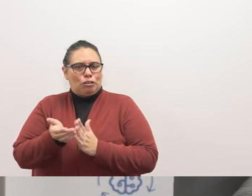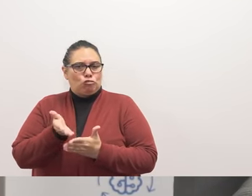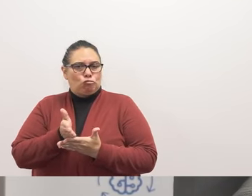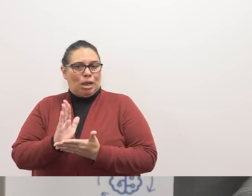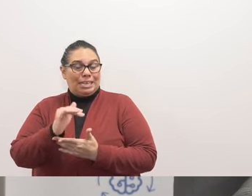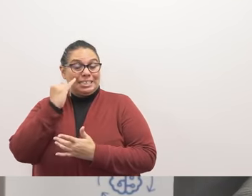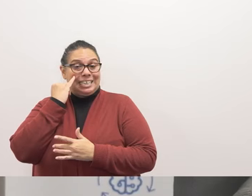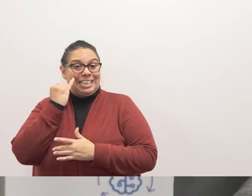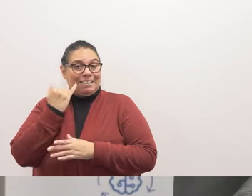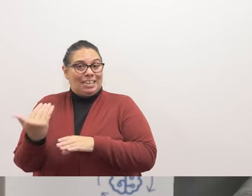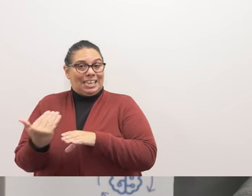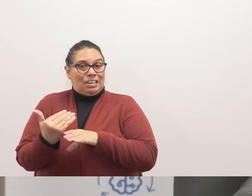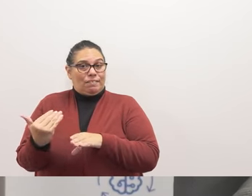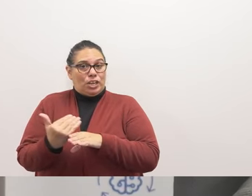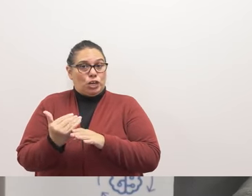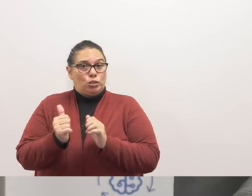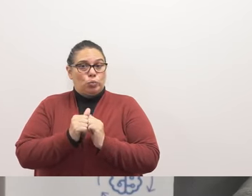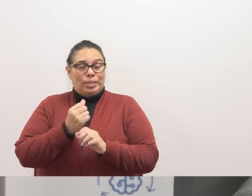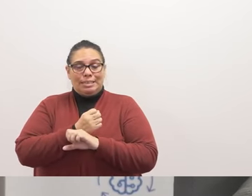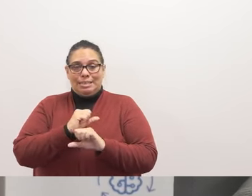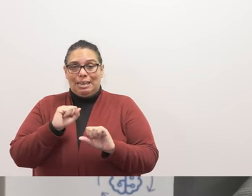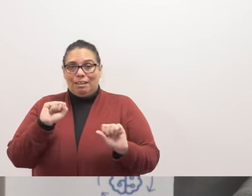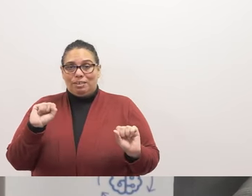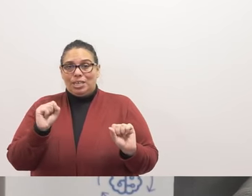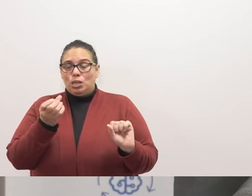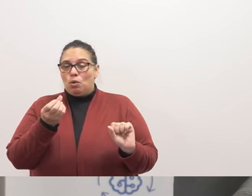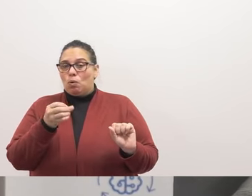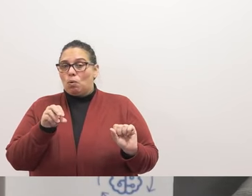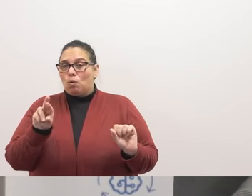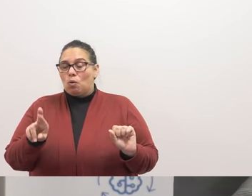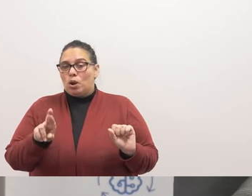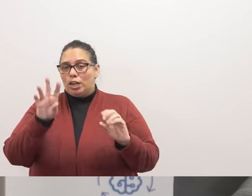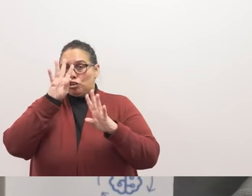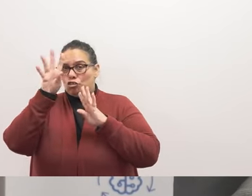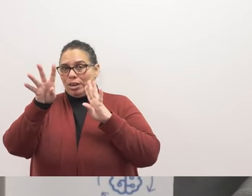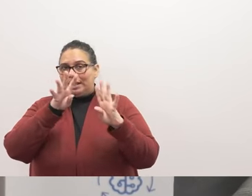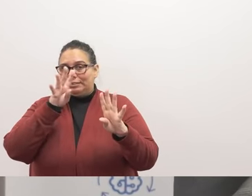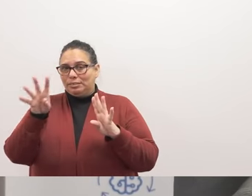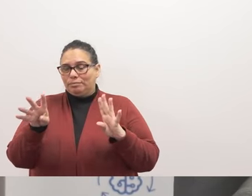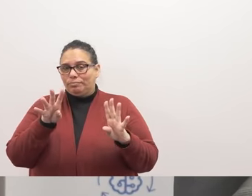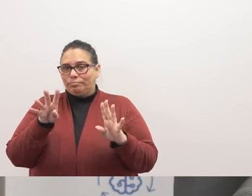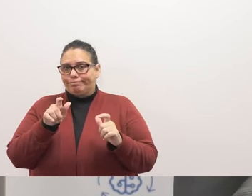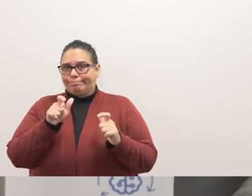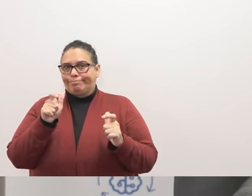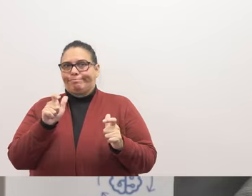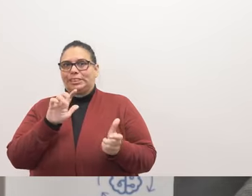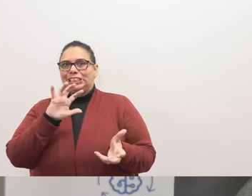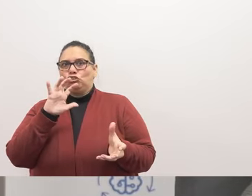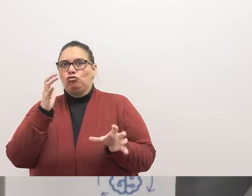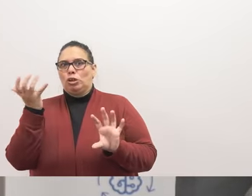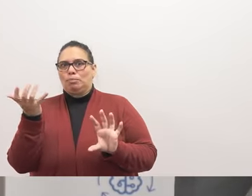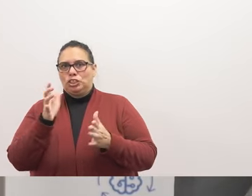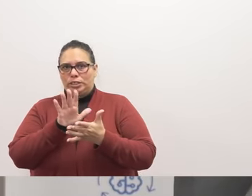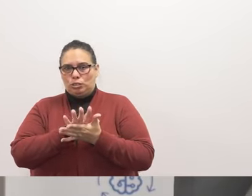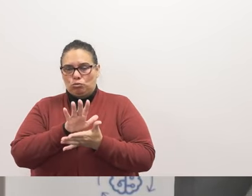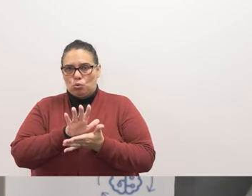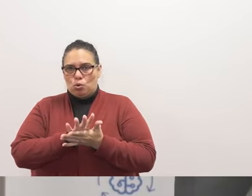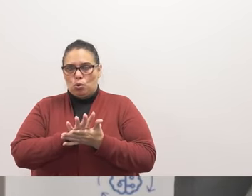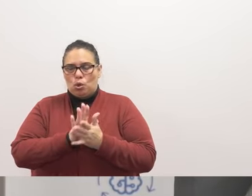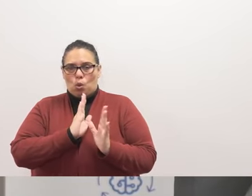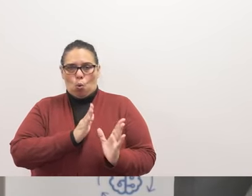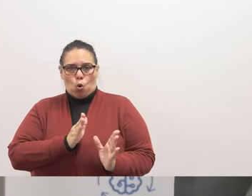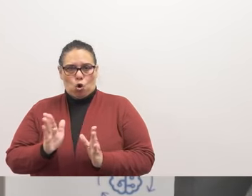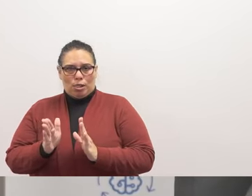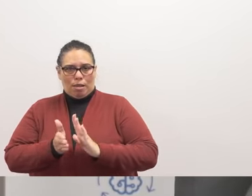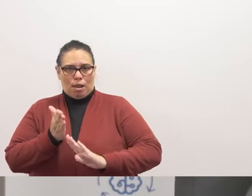interferes with the safety or create substantial disruption of the school's orderly